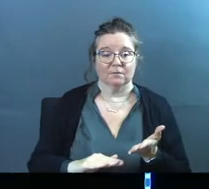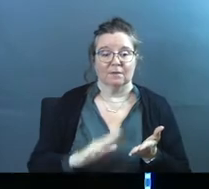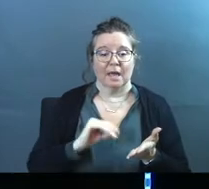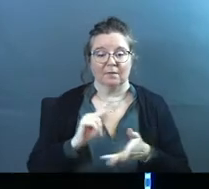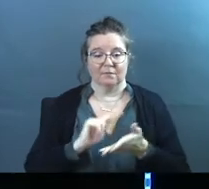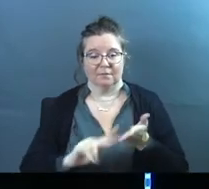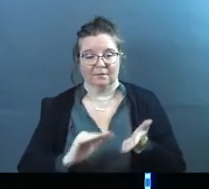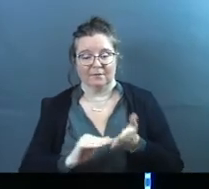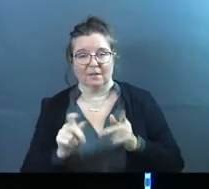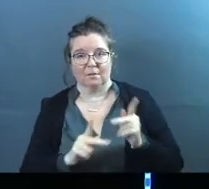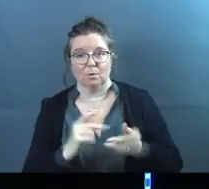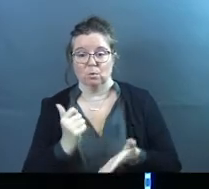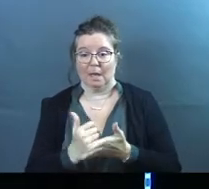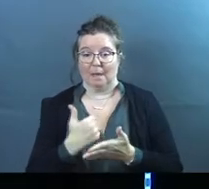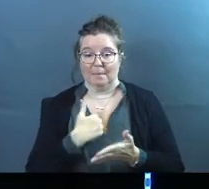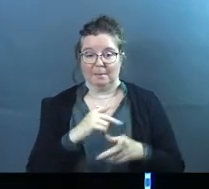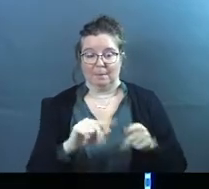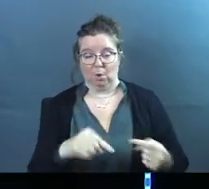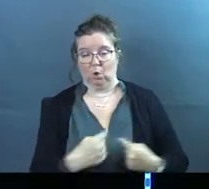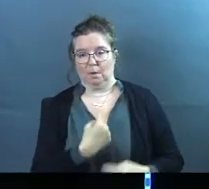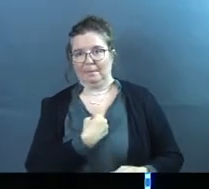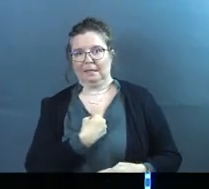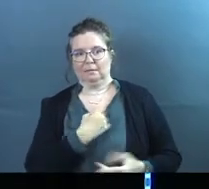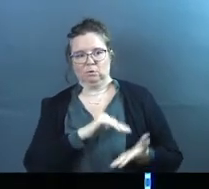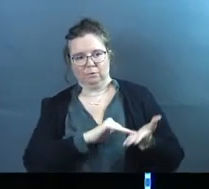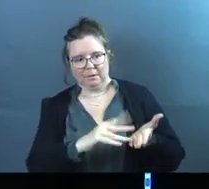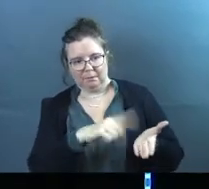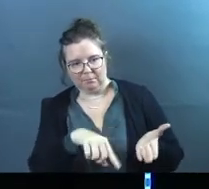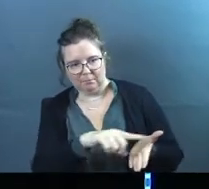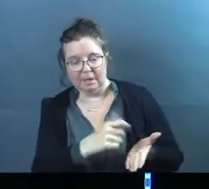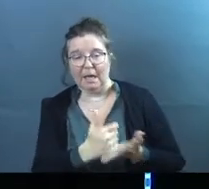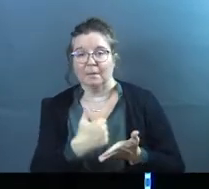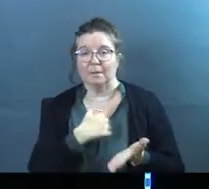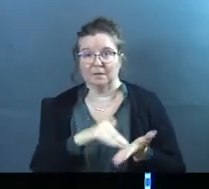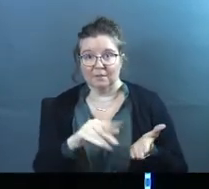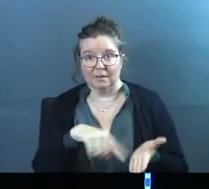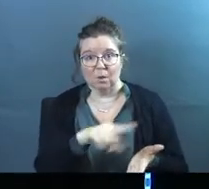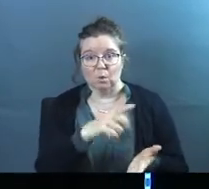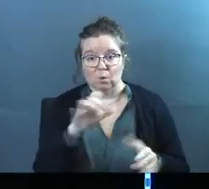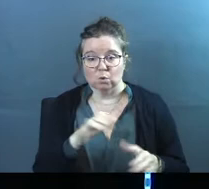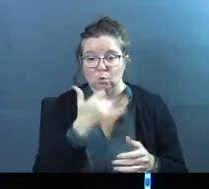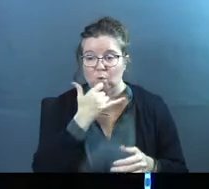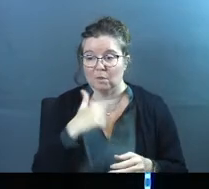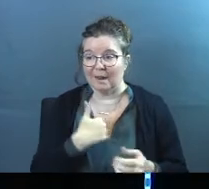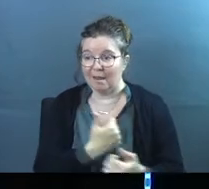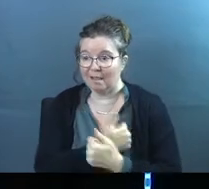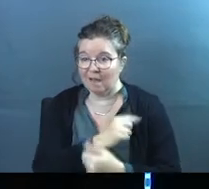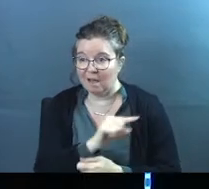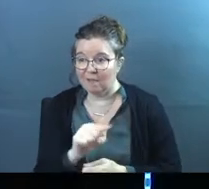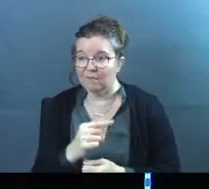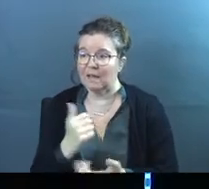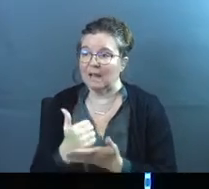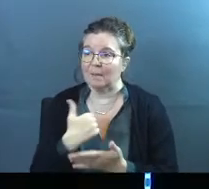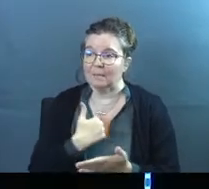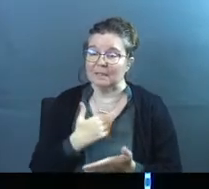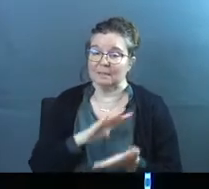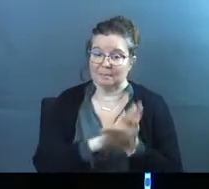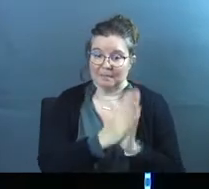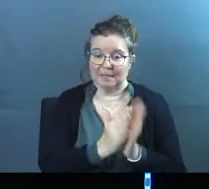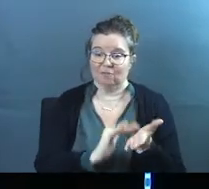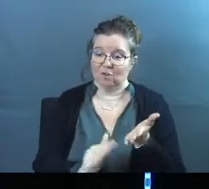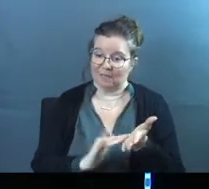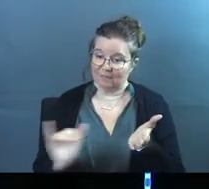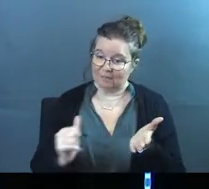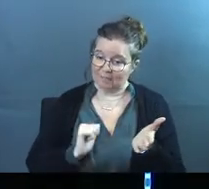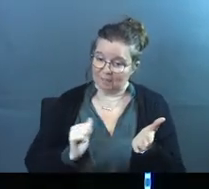who do wrong to me, God, because people will do wrong to us. Amen? Lord, help me to forgive those who are doing wrong to those I love. And Lord, help me to be forgiven,